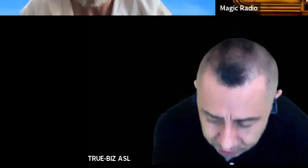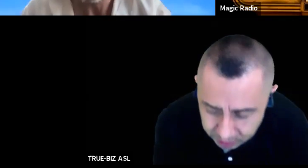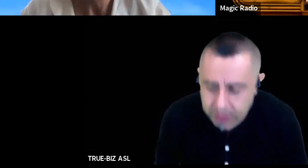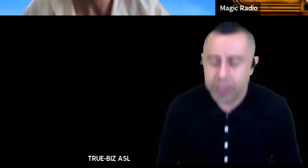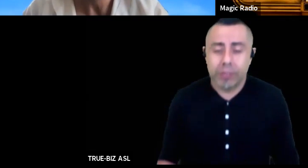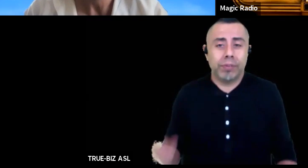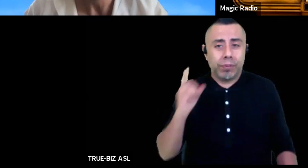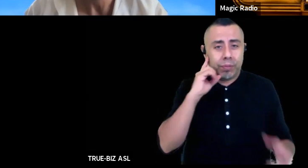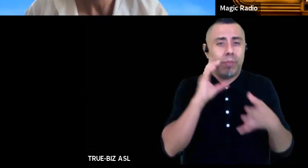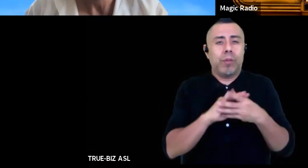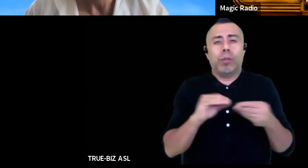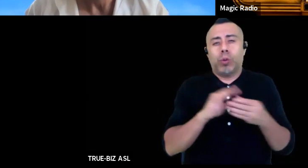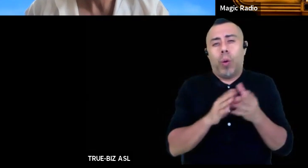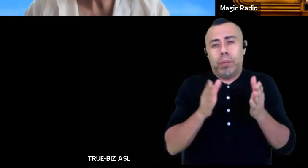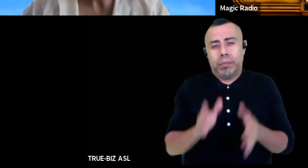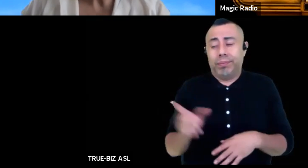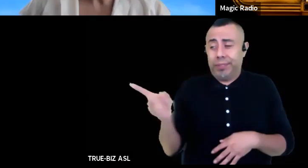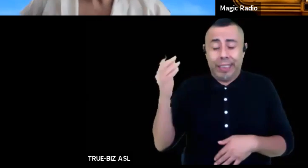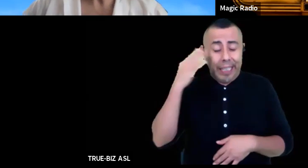he scans the horizon